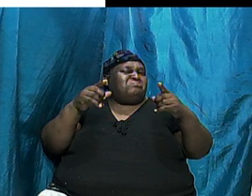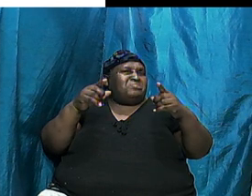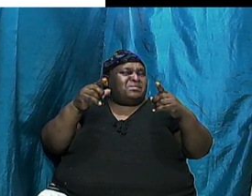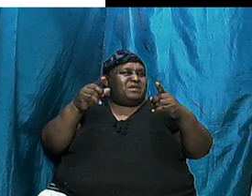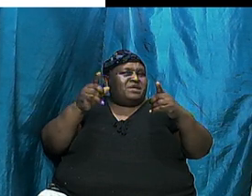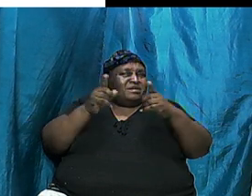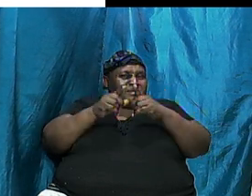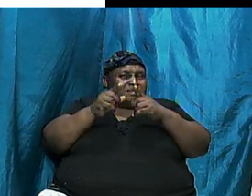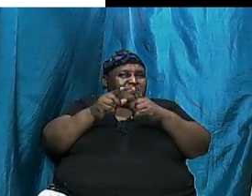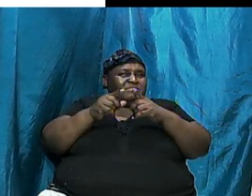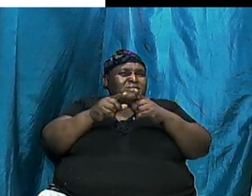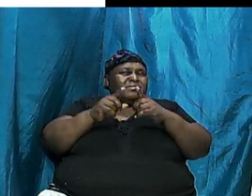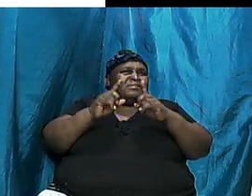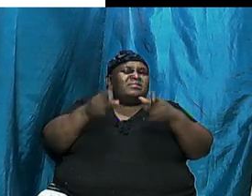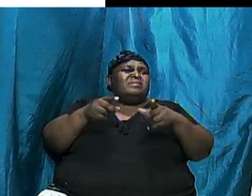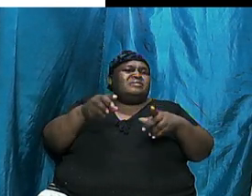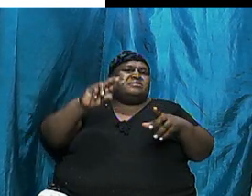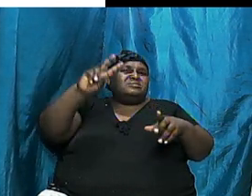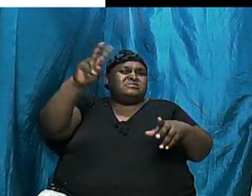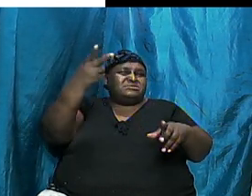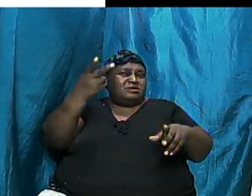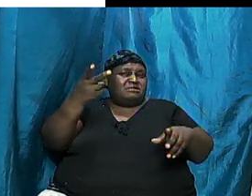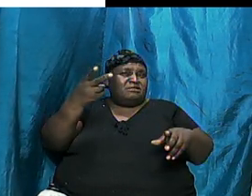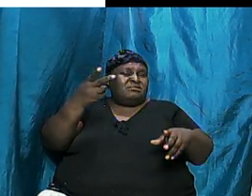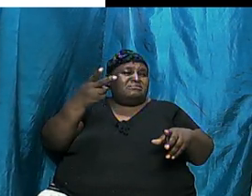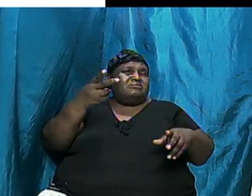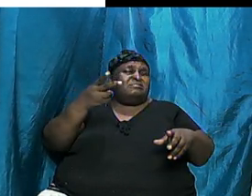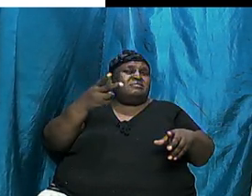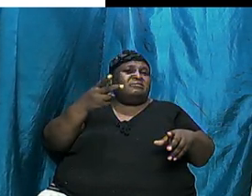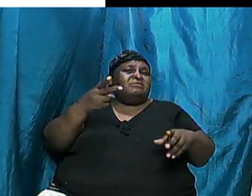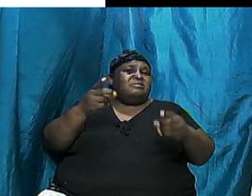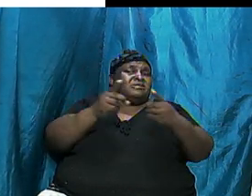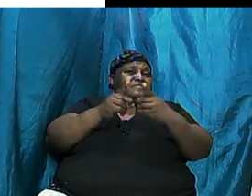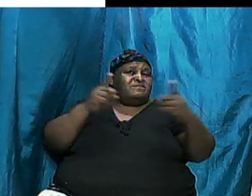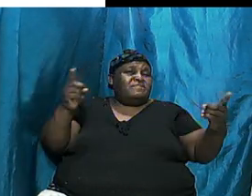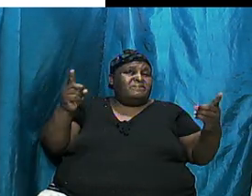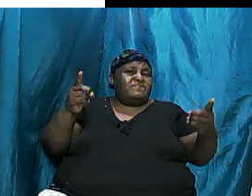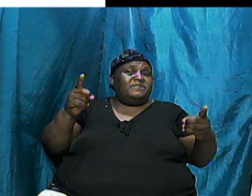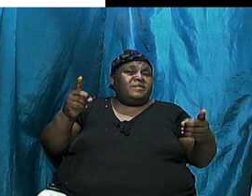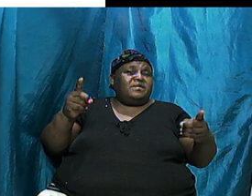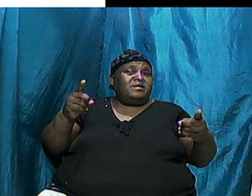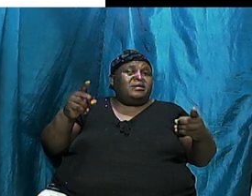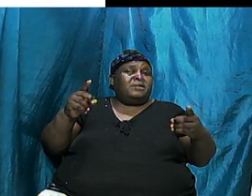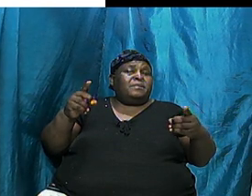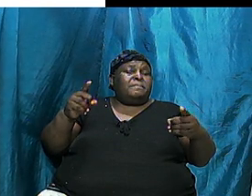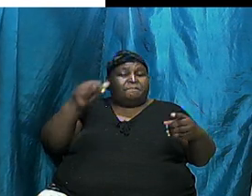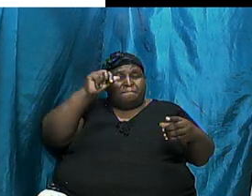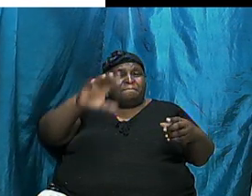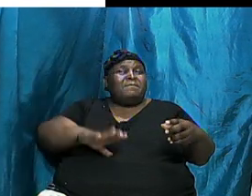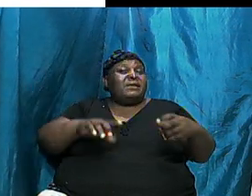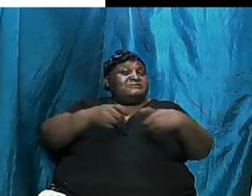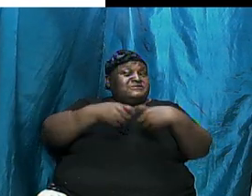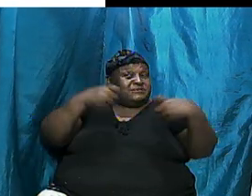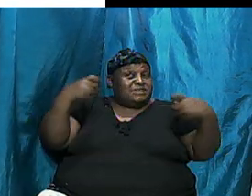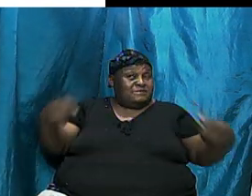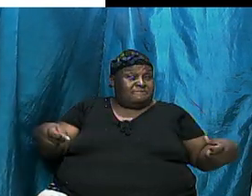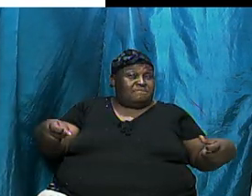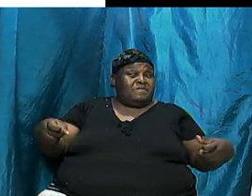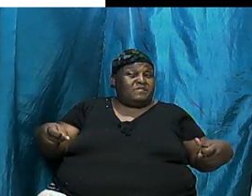through there. Then the second division, we spoke about the fall of man, and we took the time out to